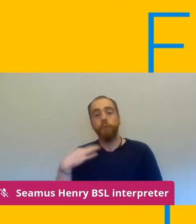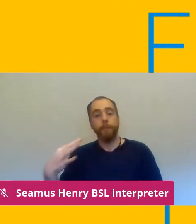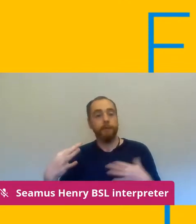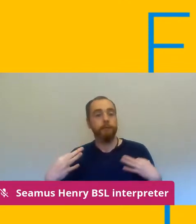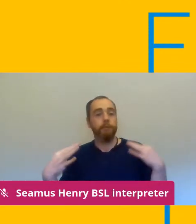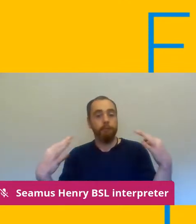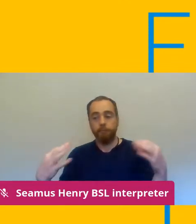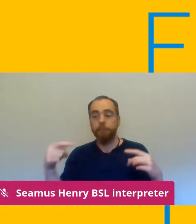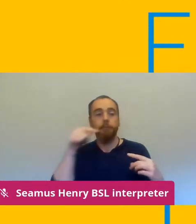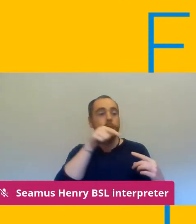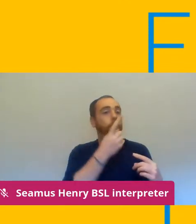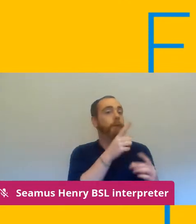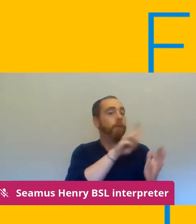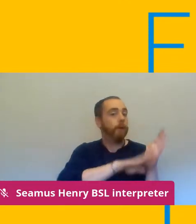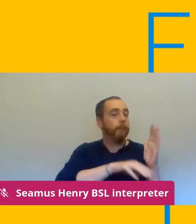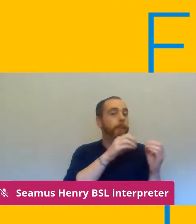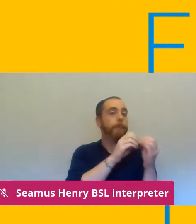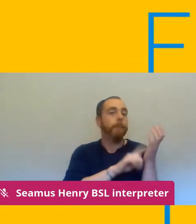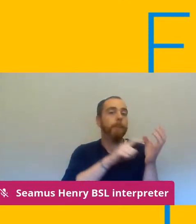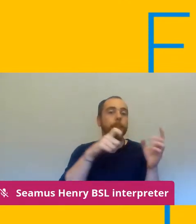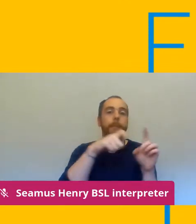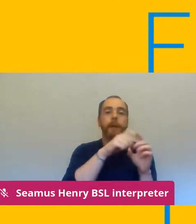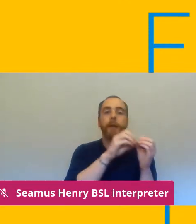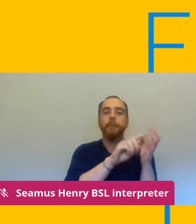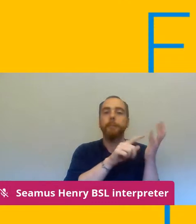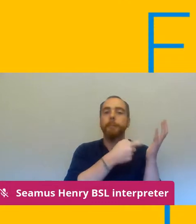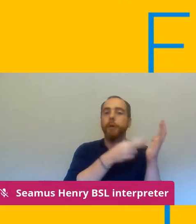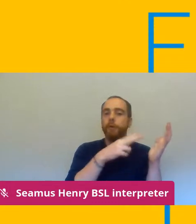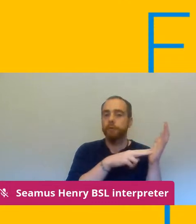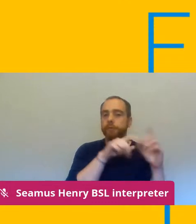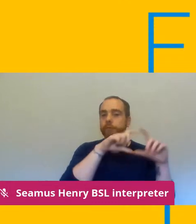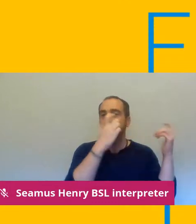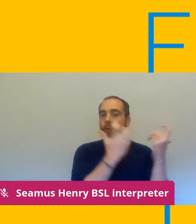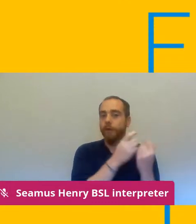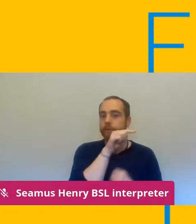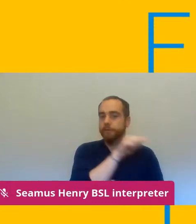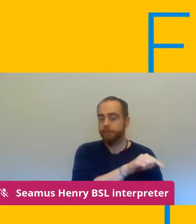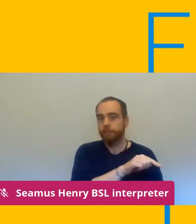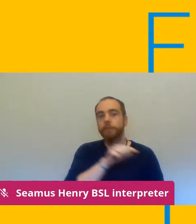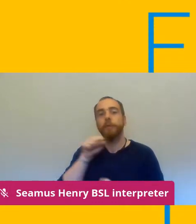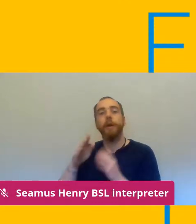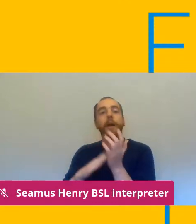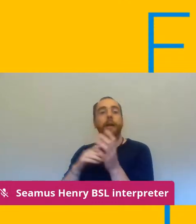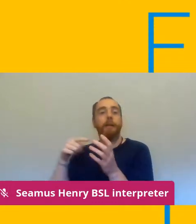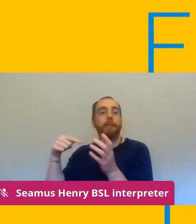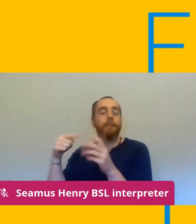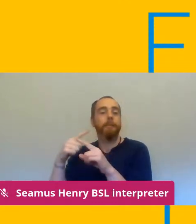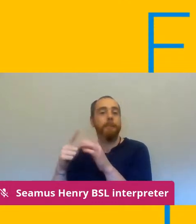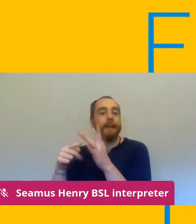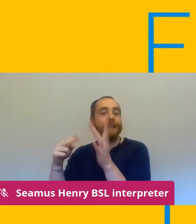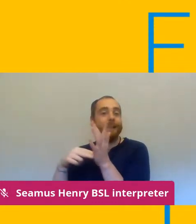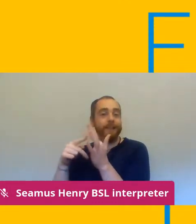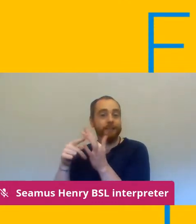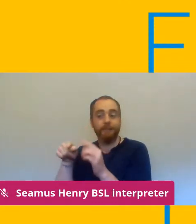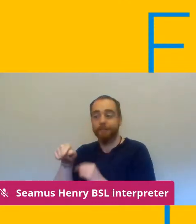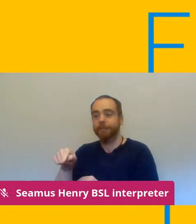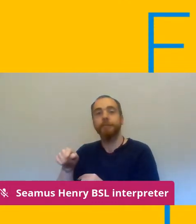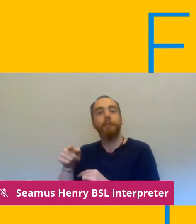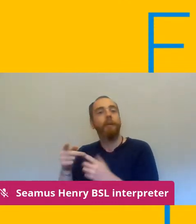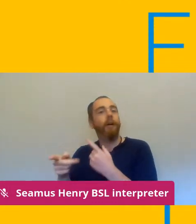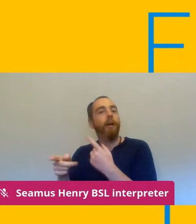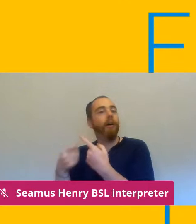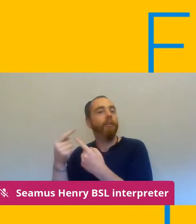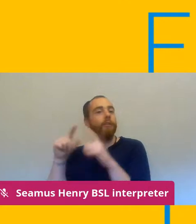College who's also on our NEC and Maxine Luby from Oldham College who is also on our